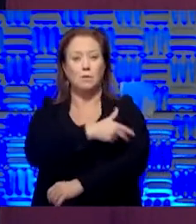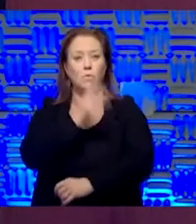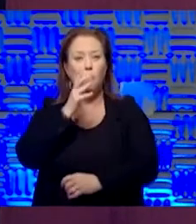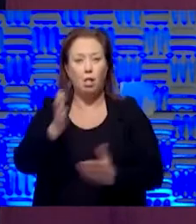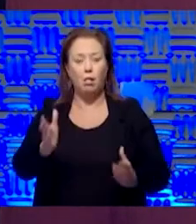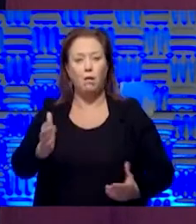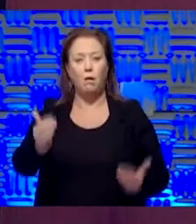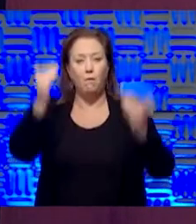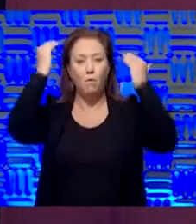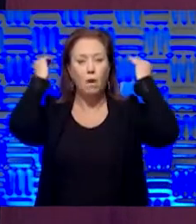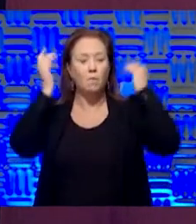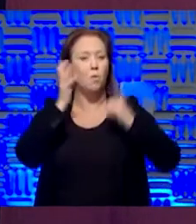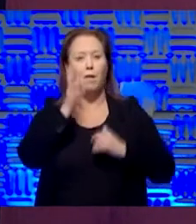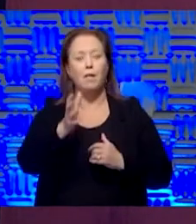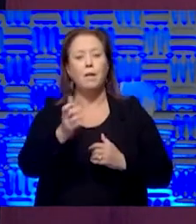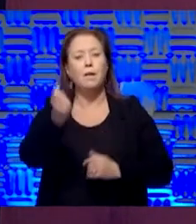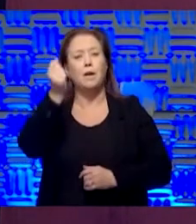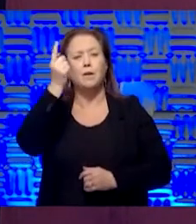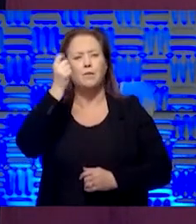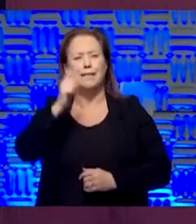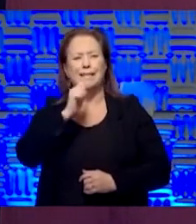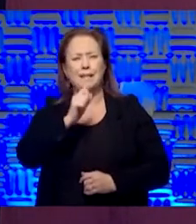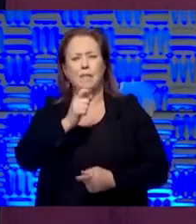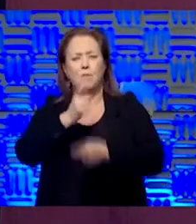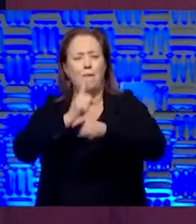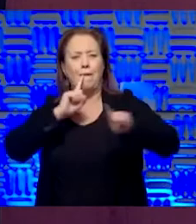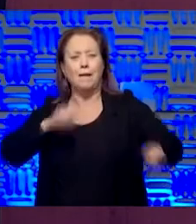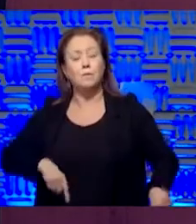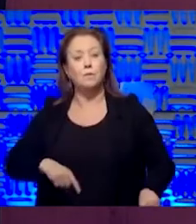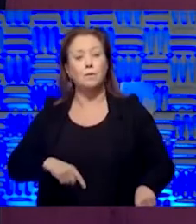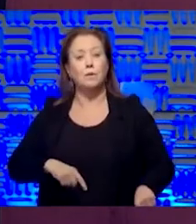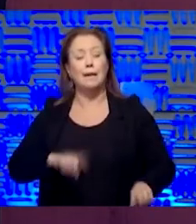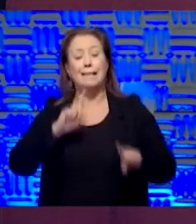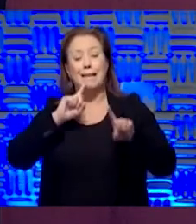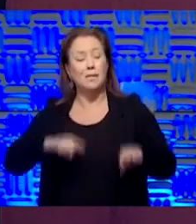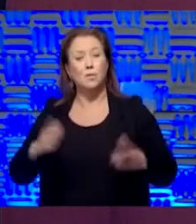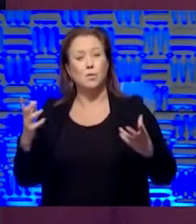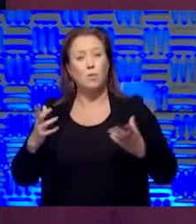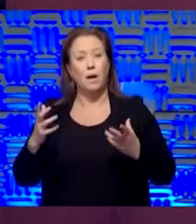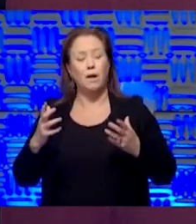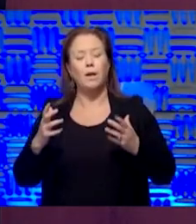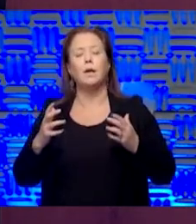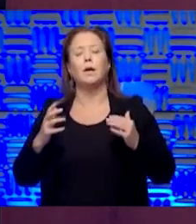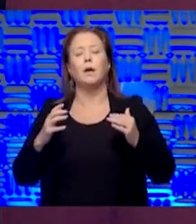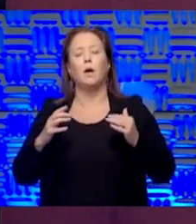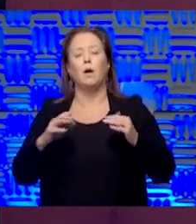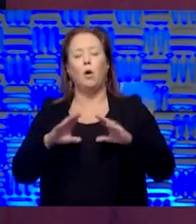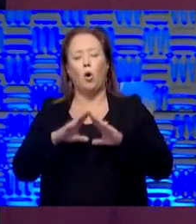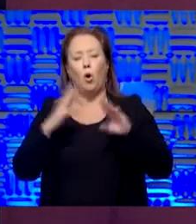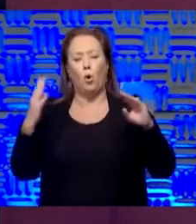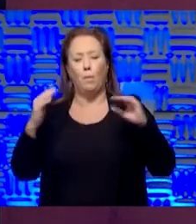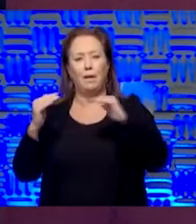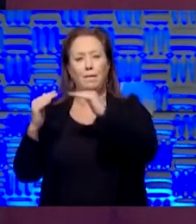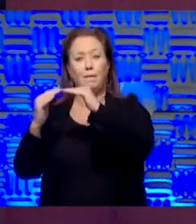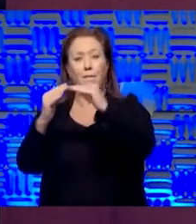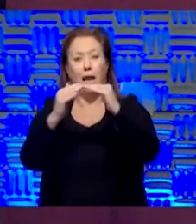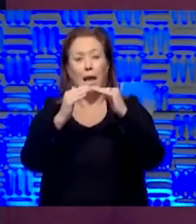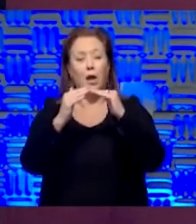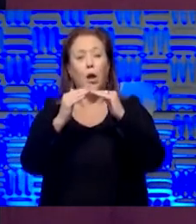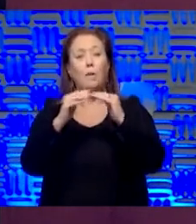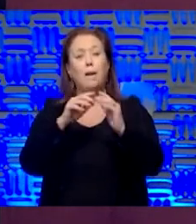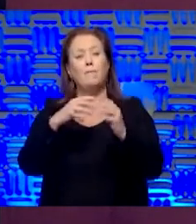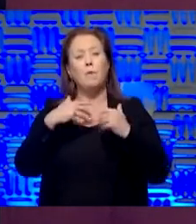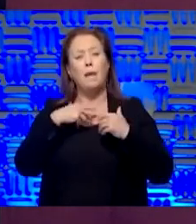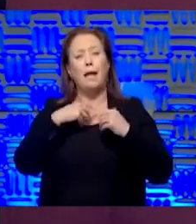And that's not the answer. The answer is to have a good, fair reopening society. But the key from a healthcare